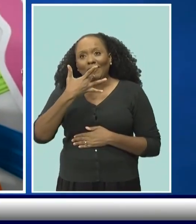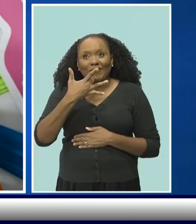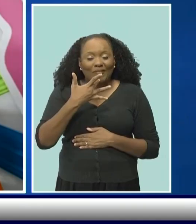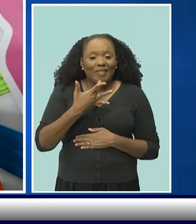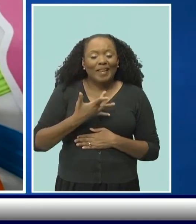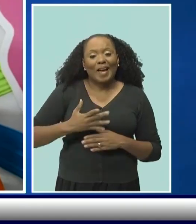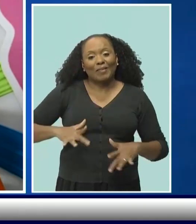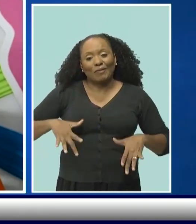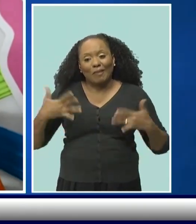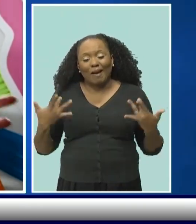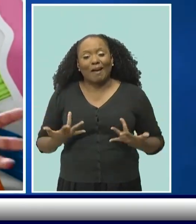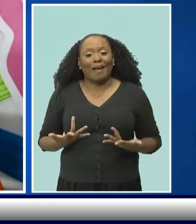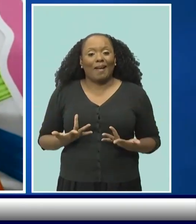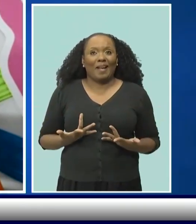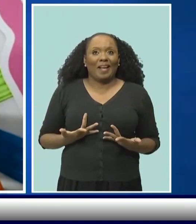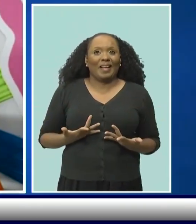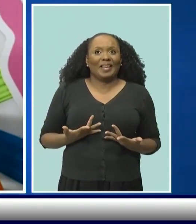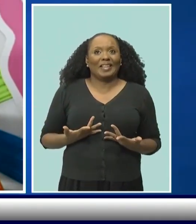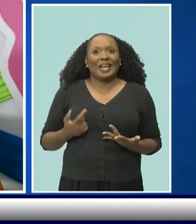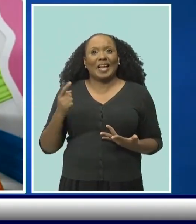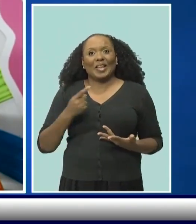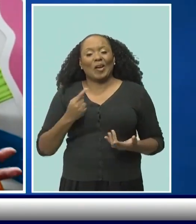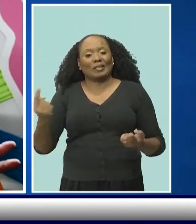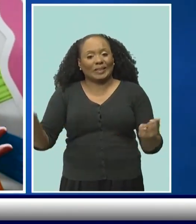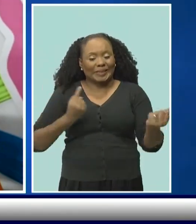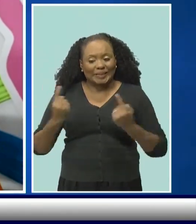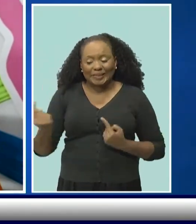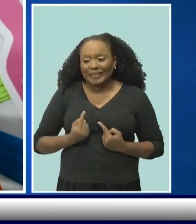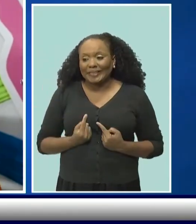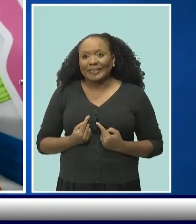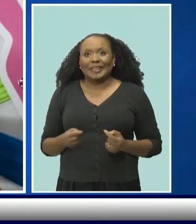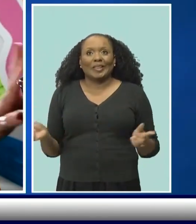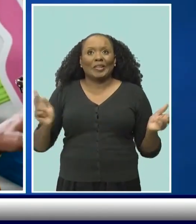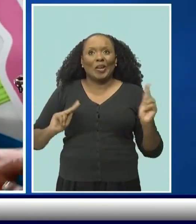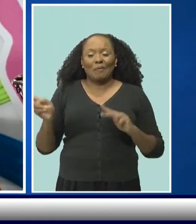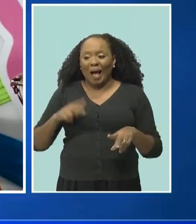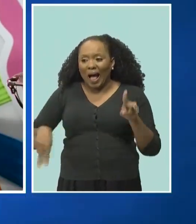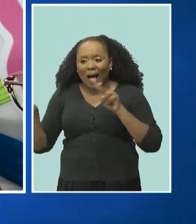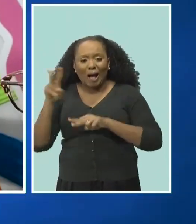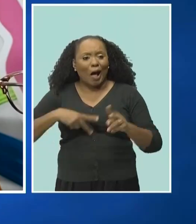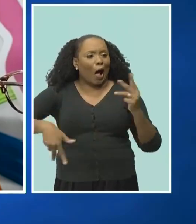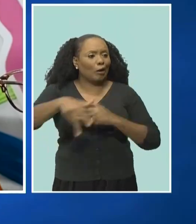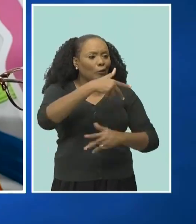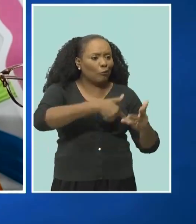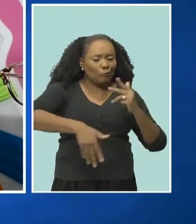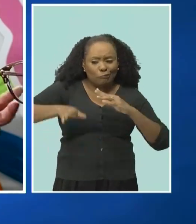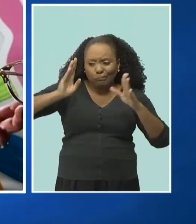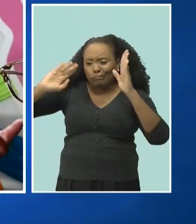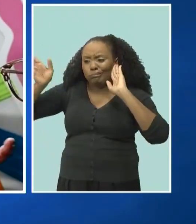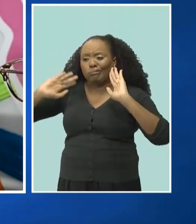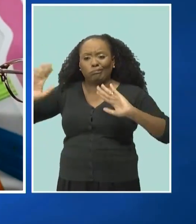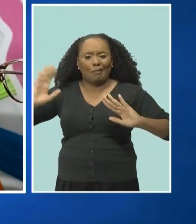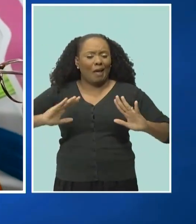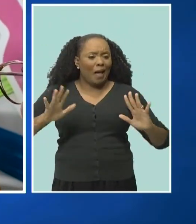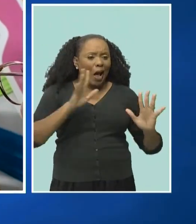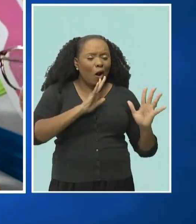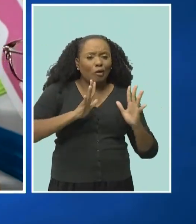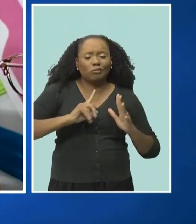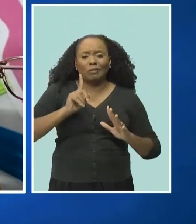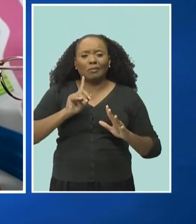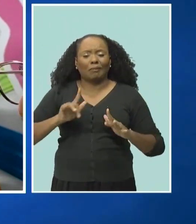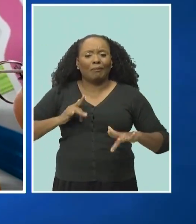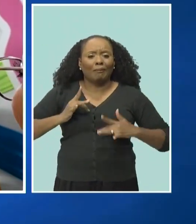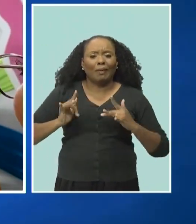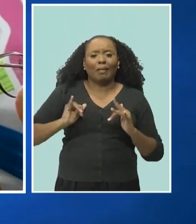because it's like you come out, everybody is just like, hey, hey, hi, how are you doing? And it feels like a family,